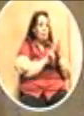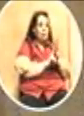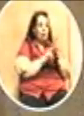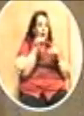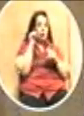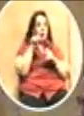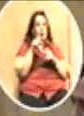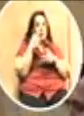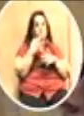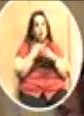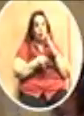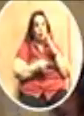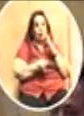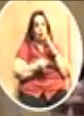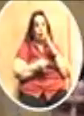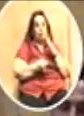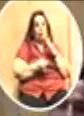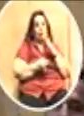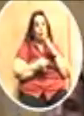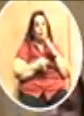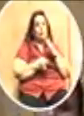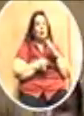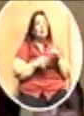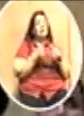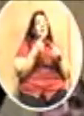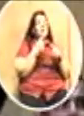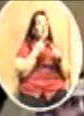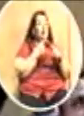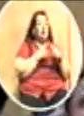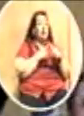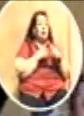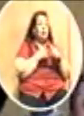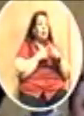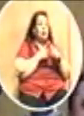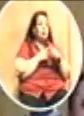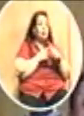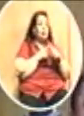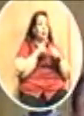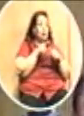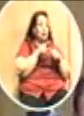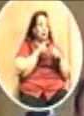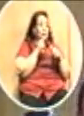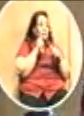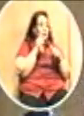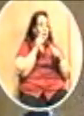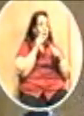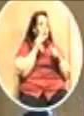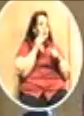both sections are terribly flawed. First of all, if you're going to